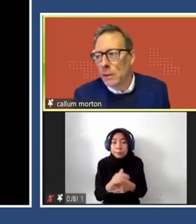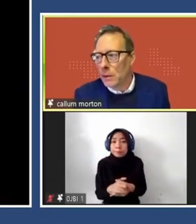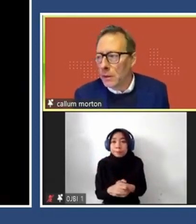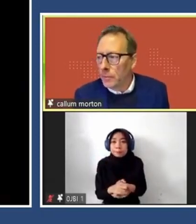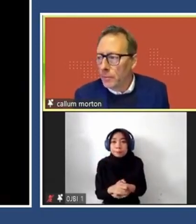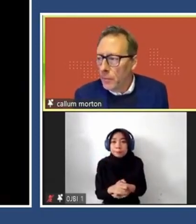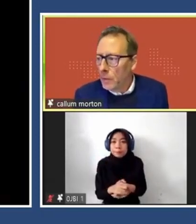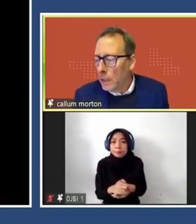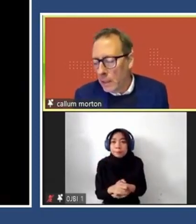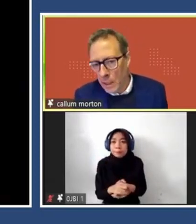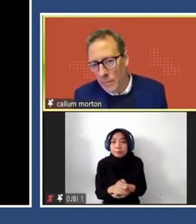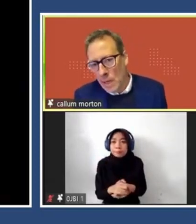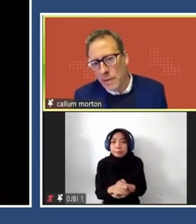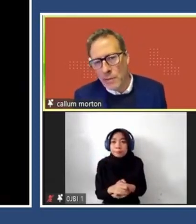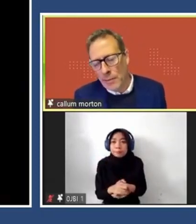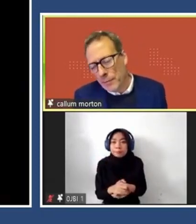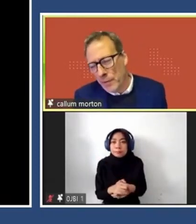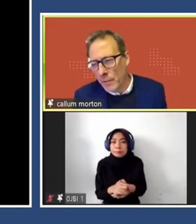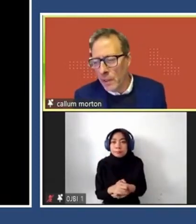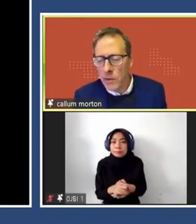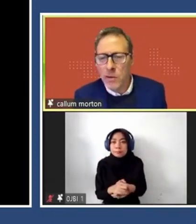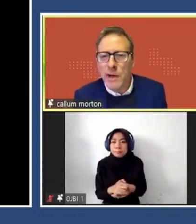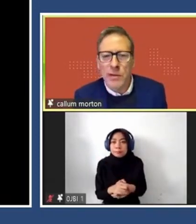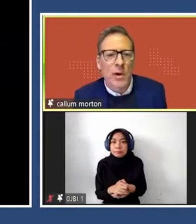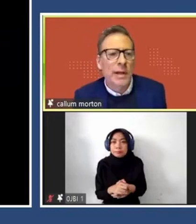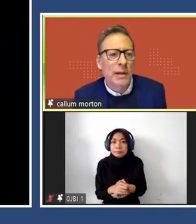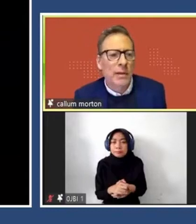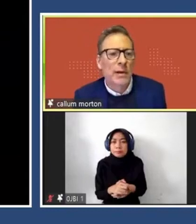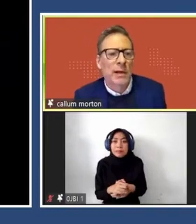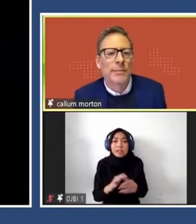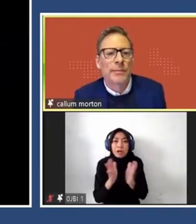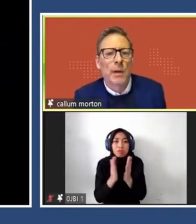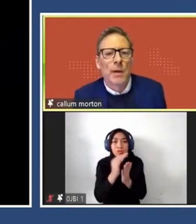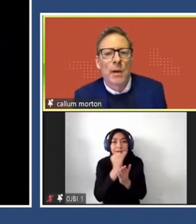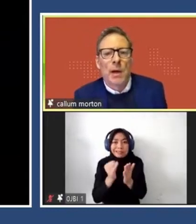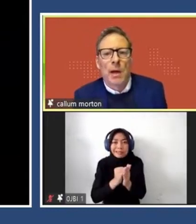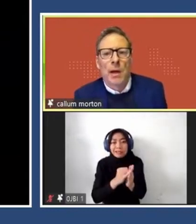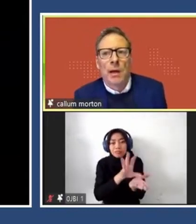you know, artists, various collections of artists' writings.